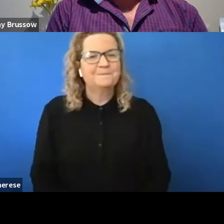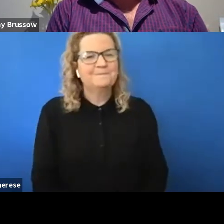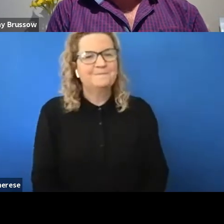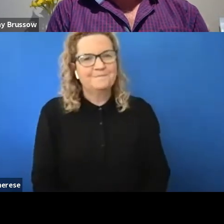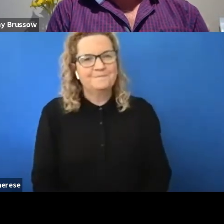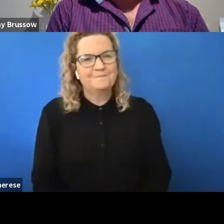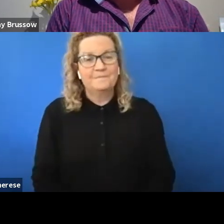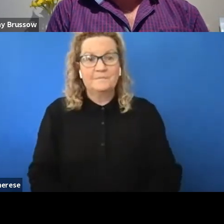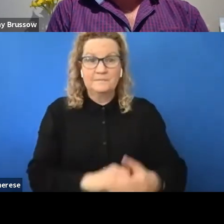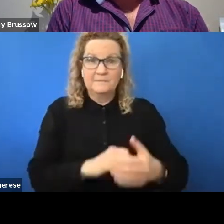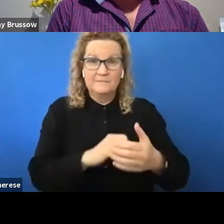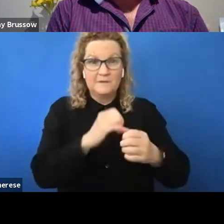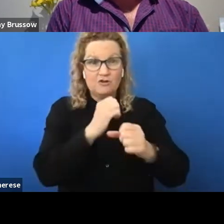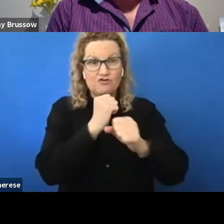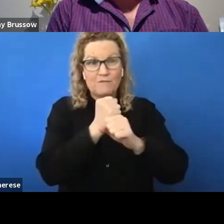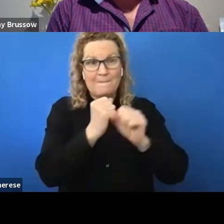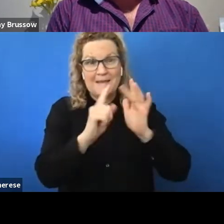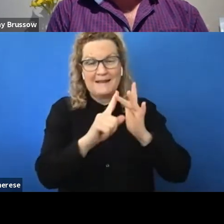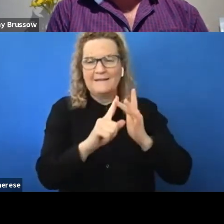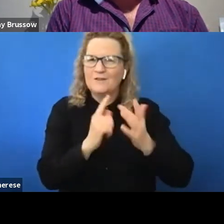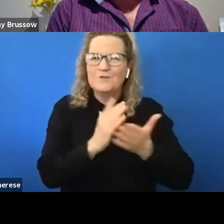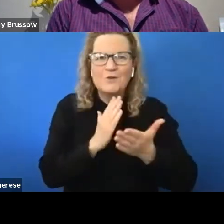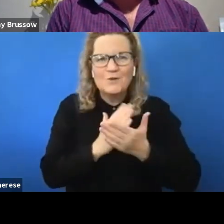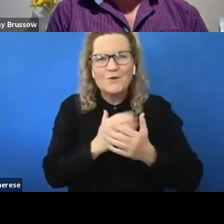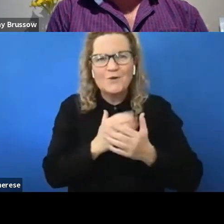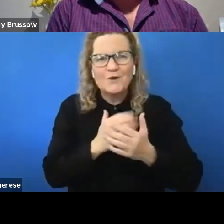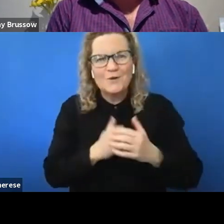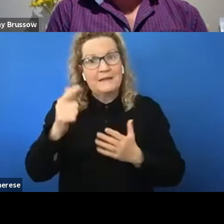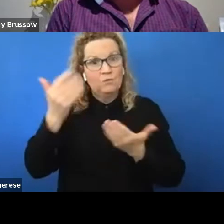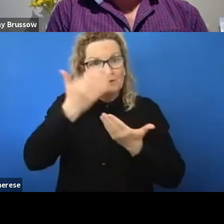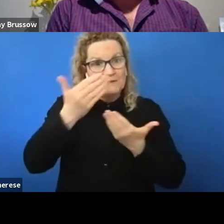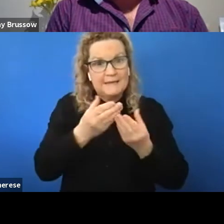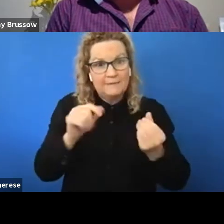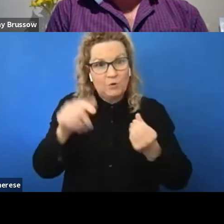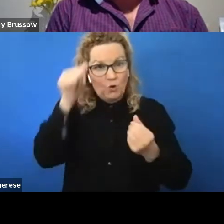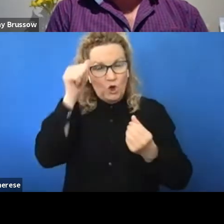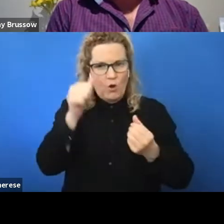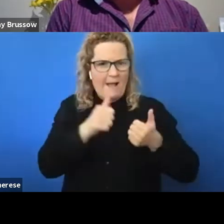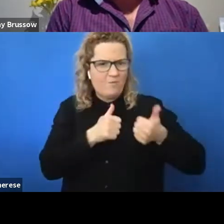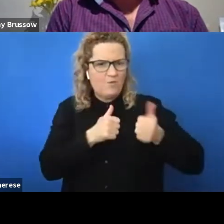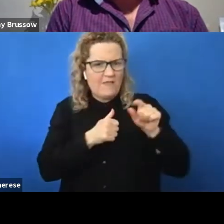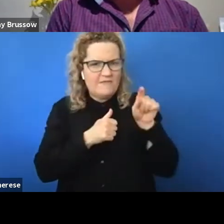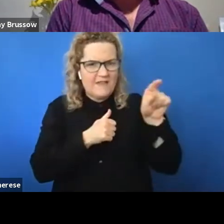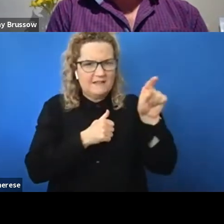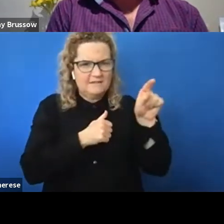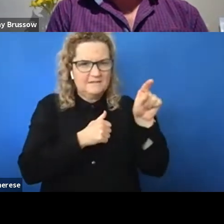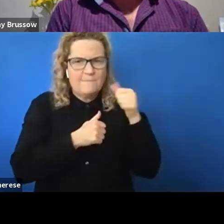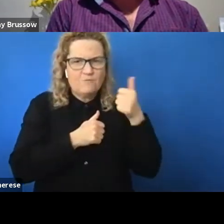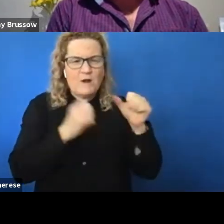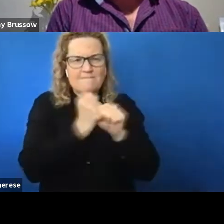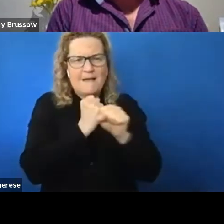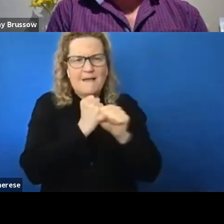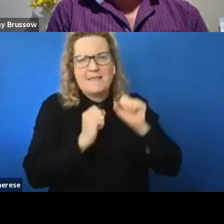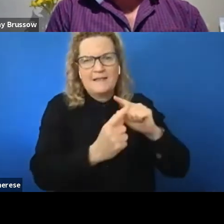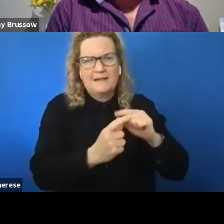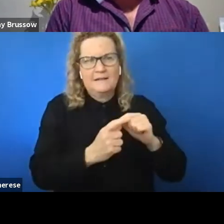Sure, sure. But yeah, if you know that, if you're studying something that you know that you're good at making things, you know,